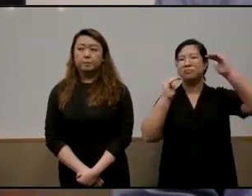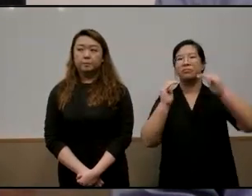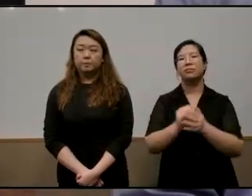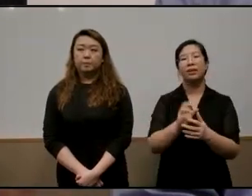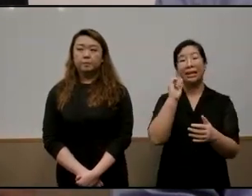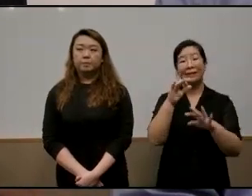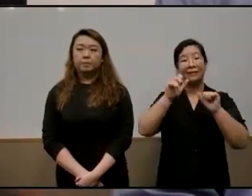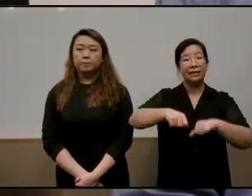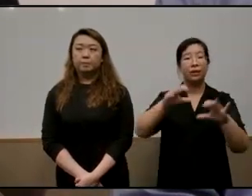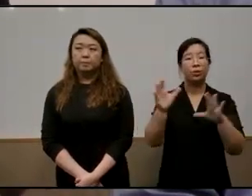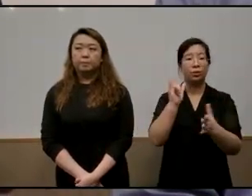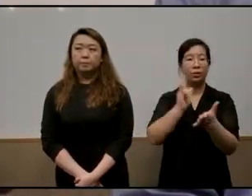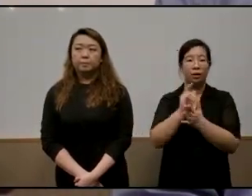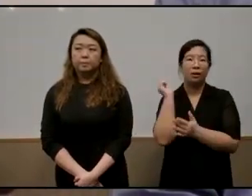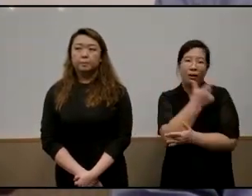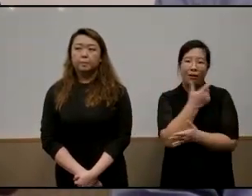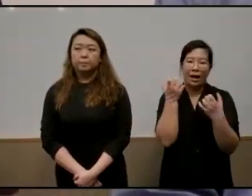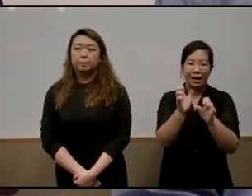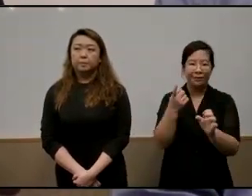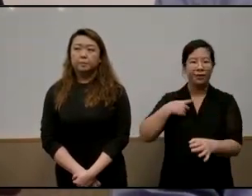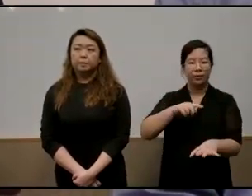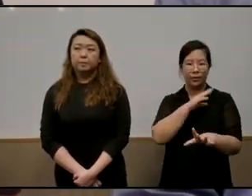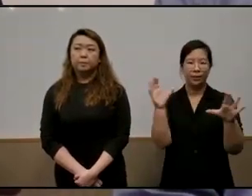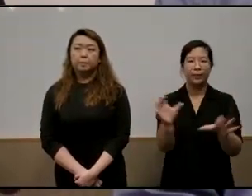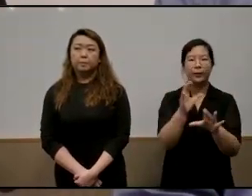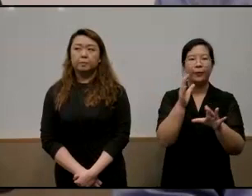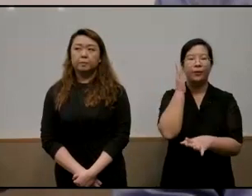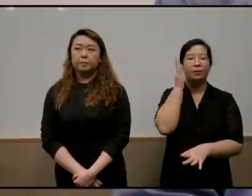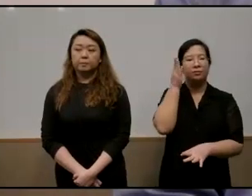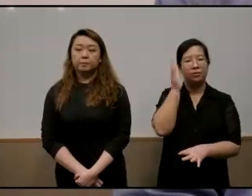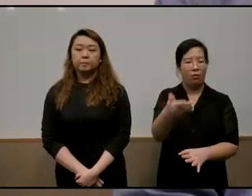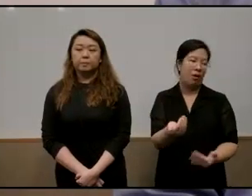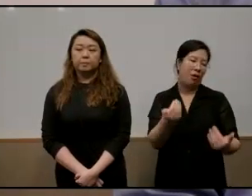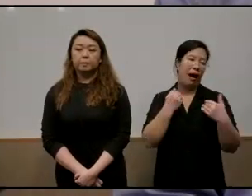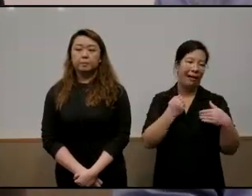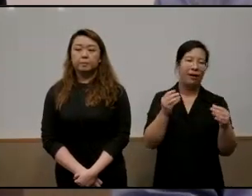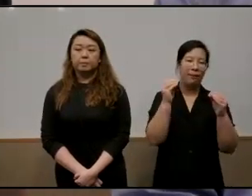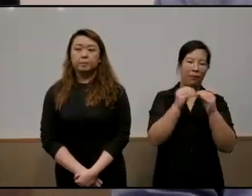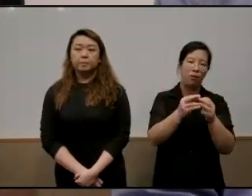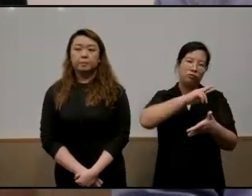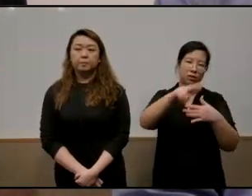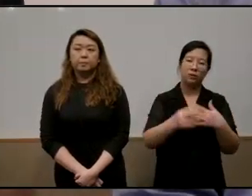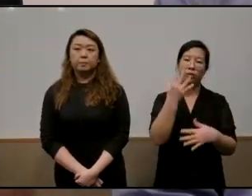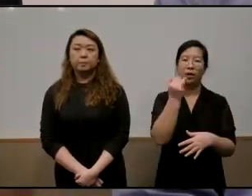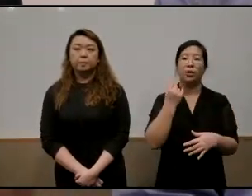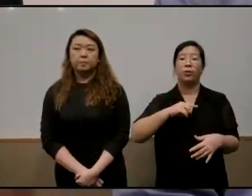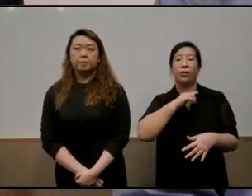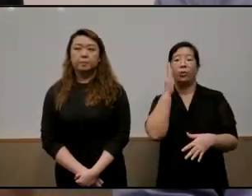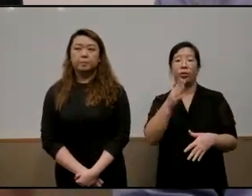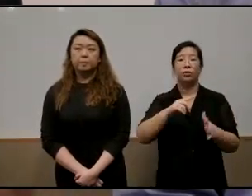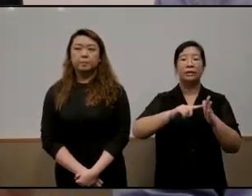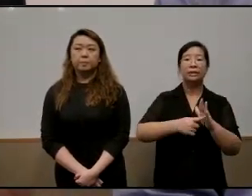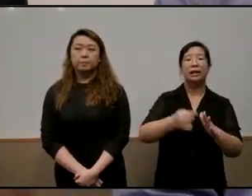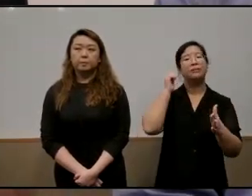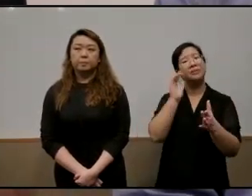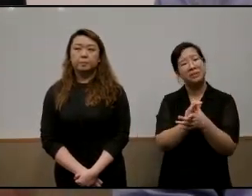can do that then all the effort we are doing is going to bear a lot more fruits because all of us are going to start life believing